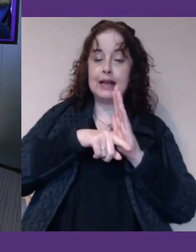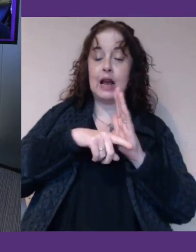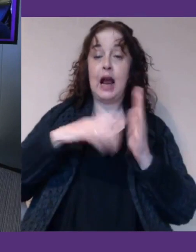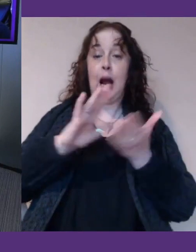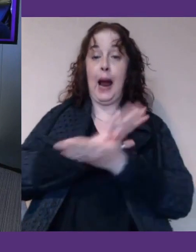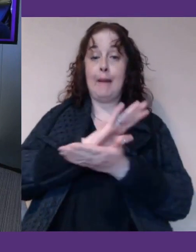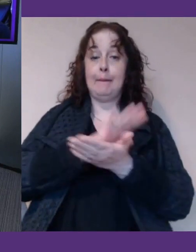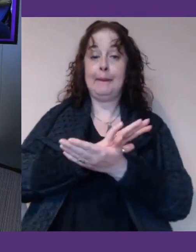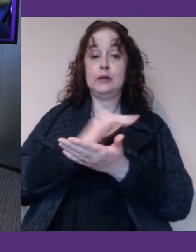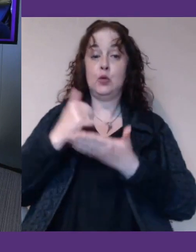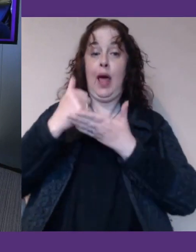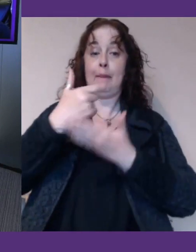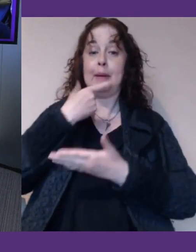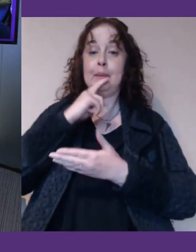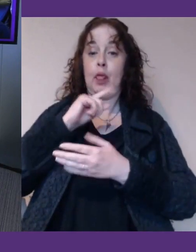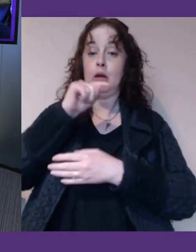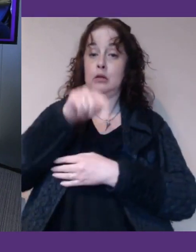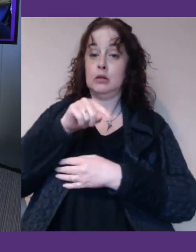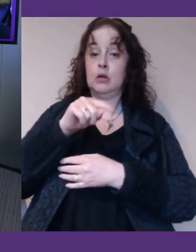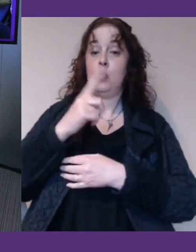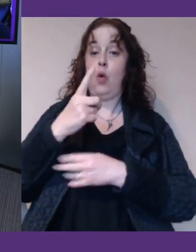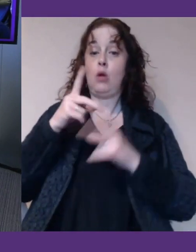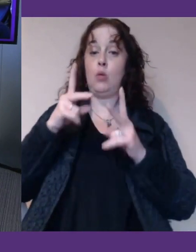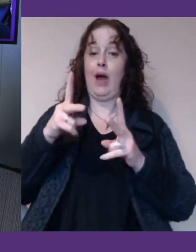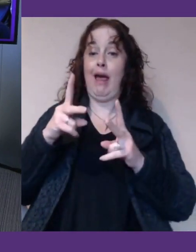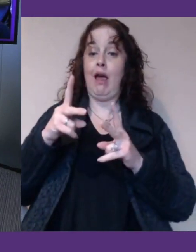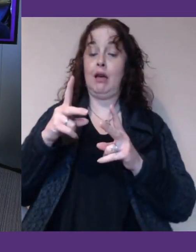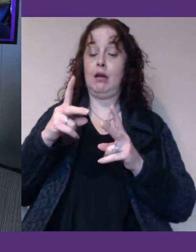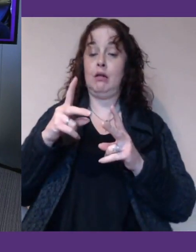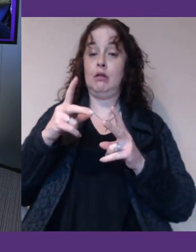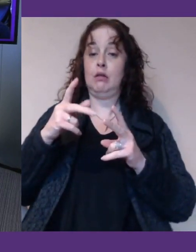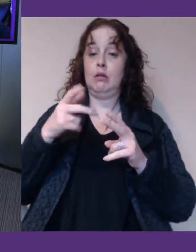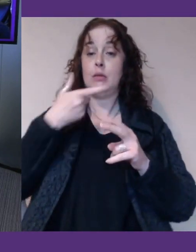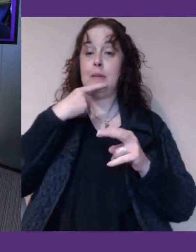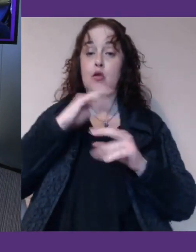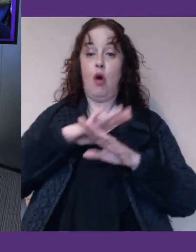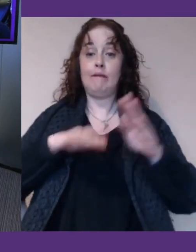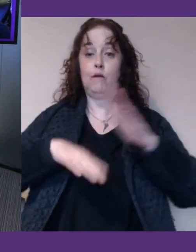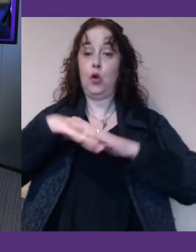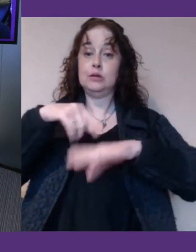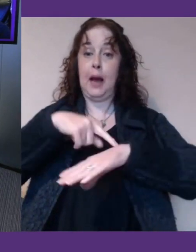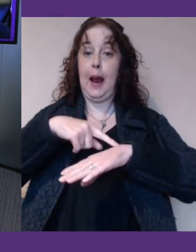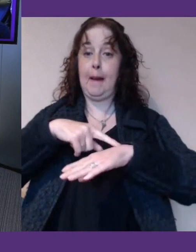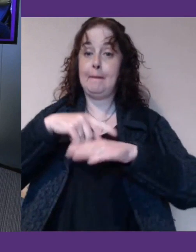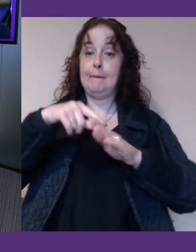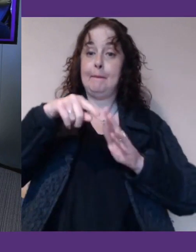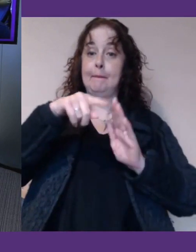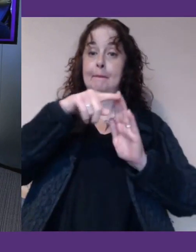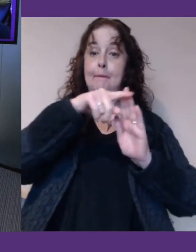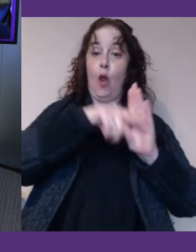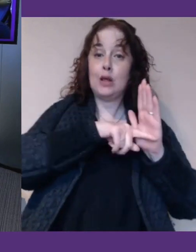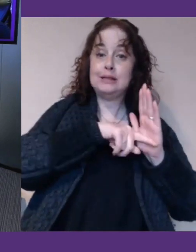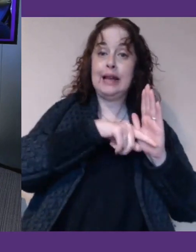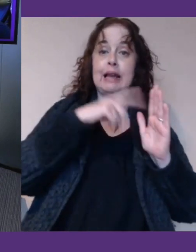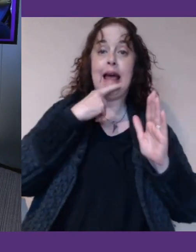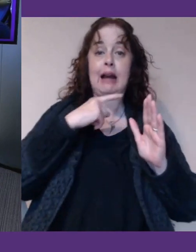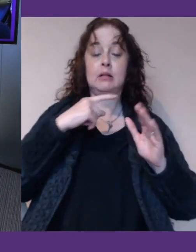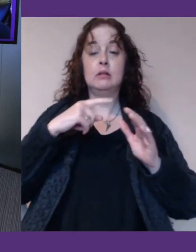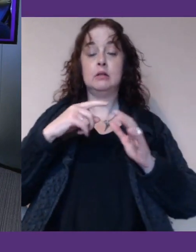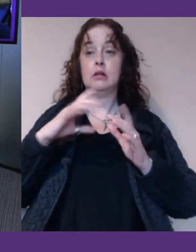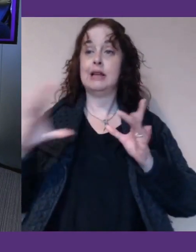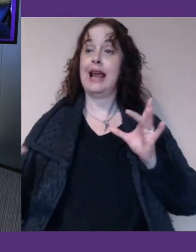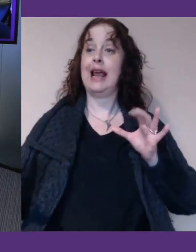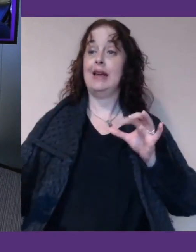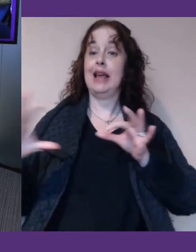do that. I think that's one way in which people who are not full time policy people can nonetheless benefit from engaging. Because if you're that